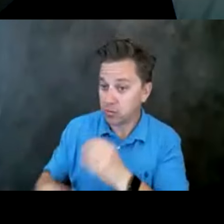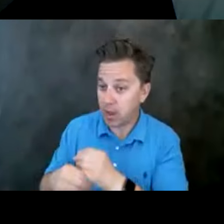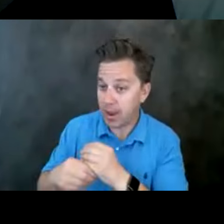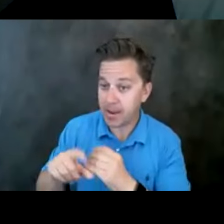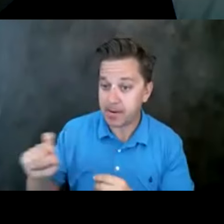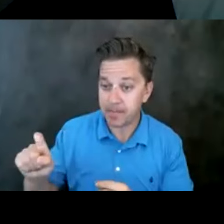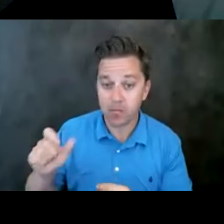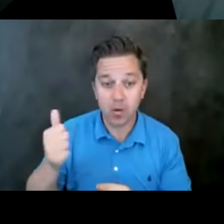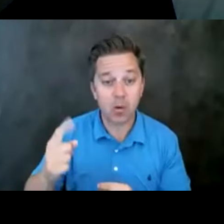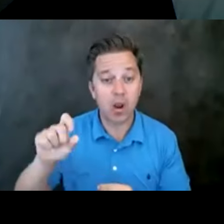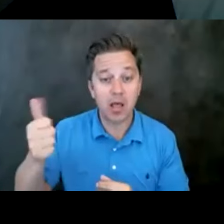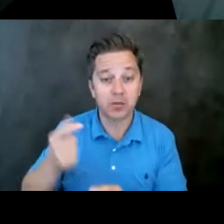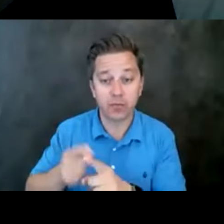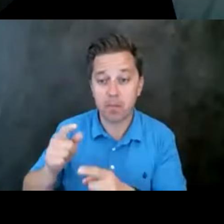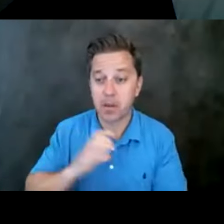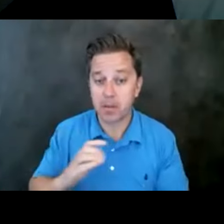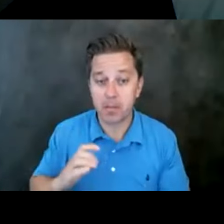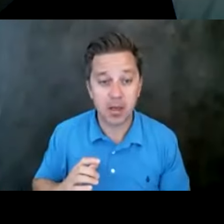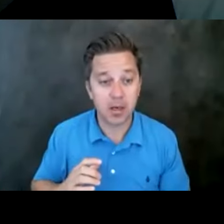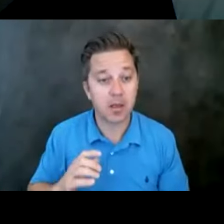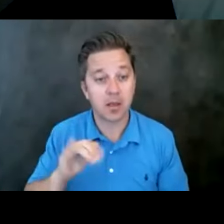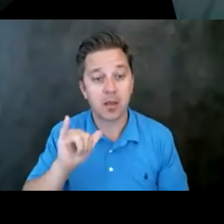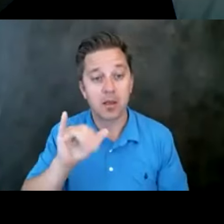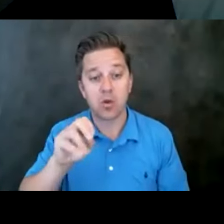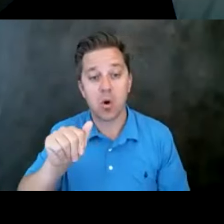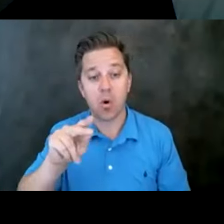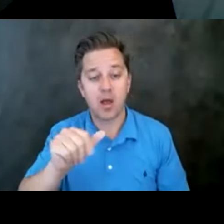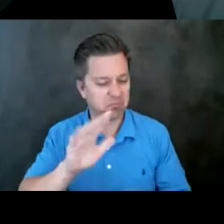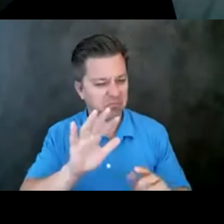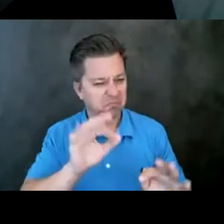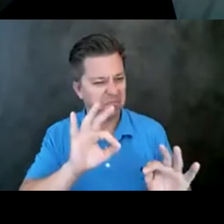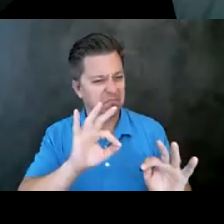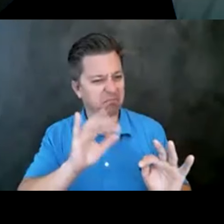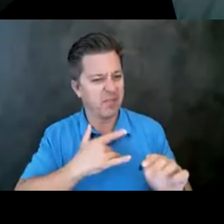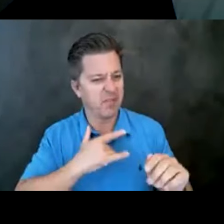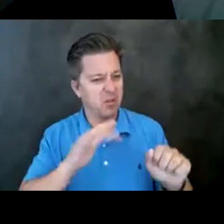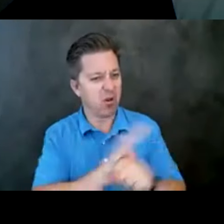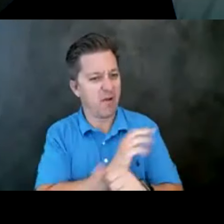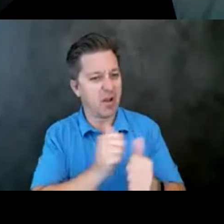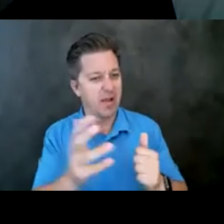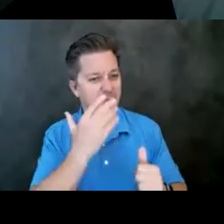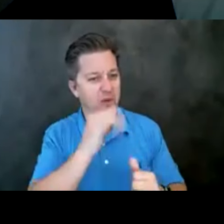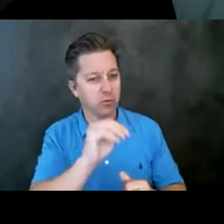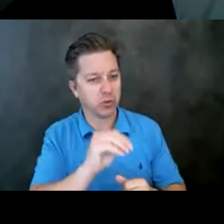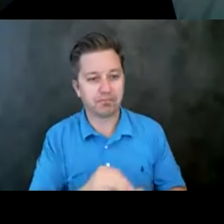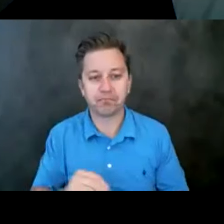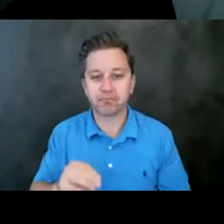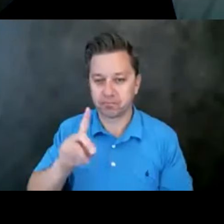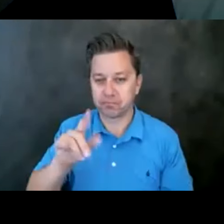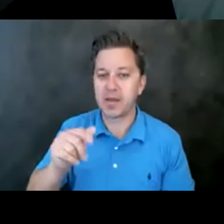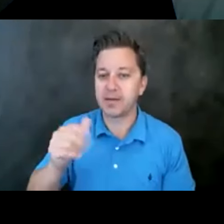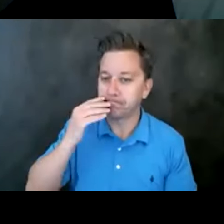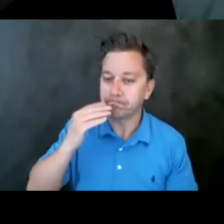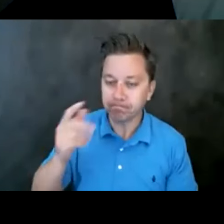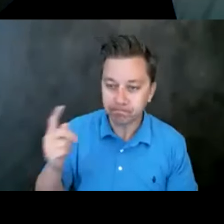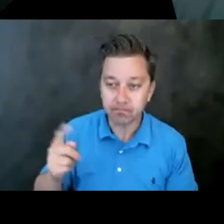anybody else from the committee? No, I think you covered it all. Thank you, Jim. All right. Terrific. Thank you guys. And